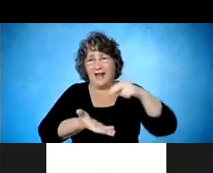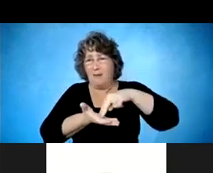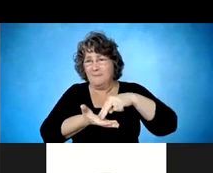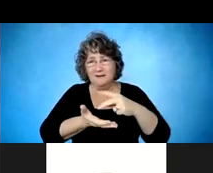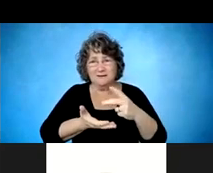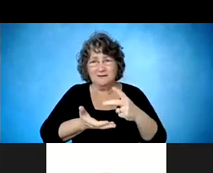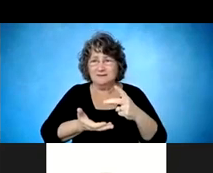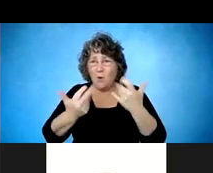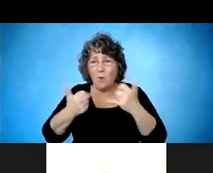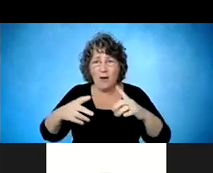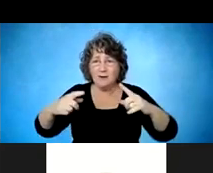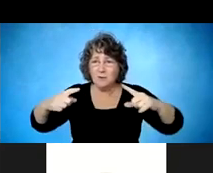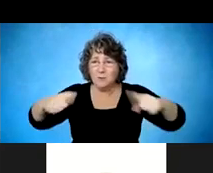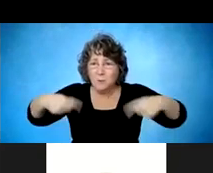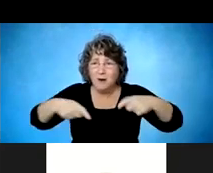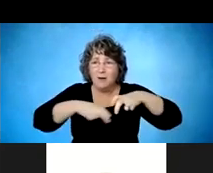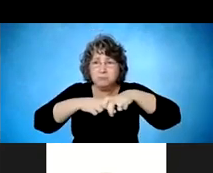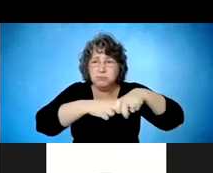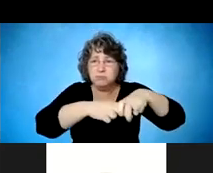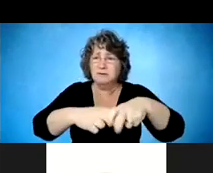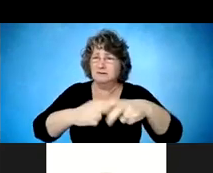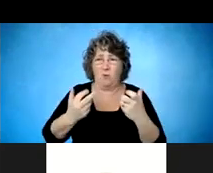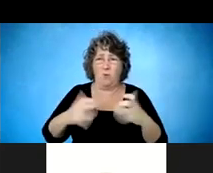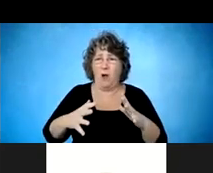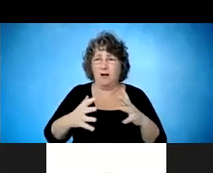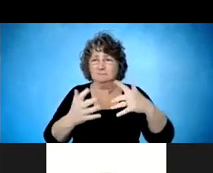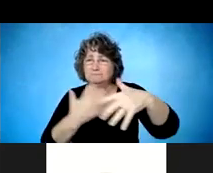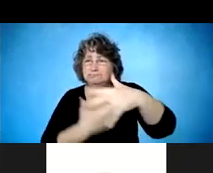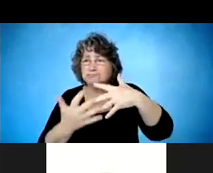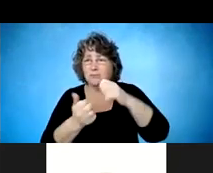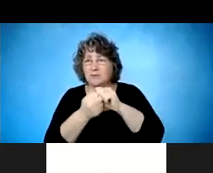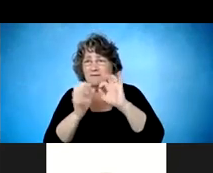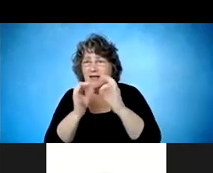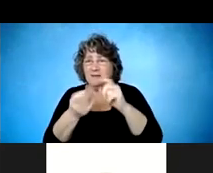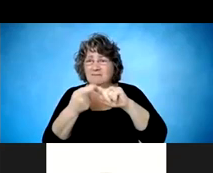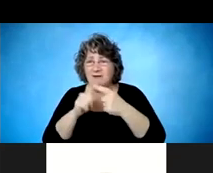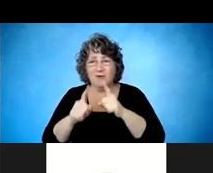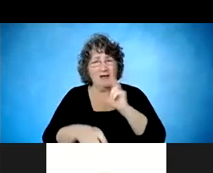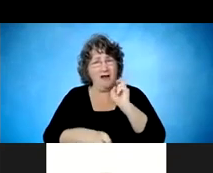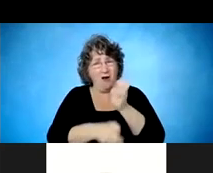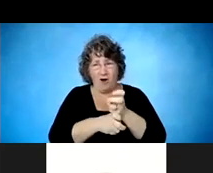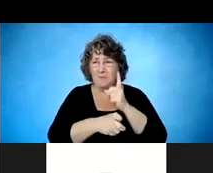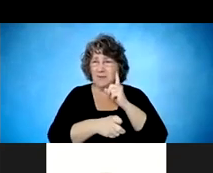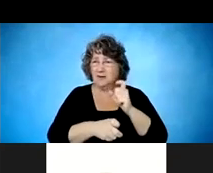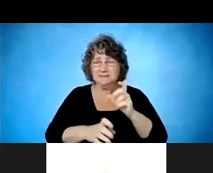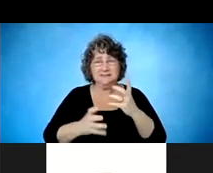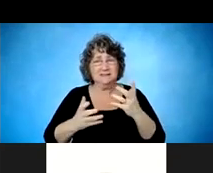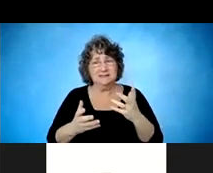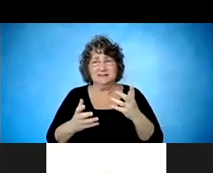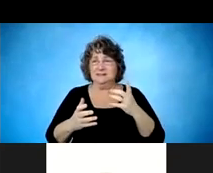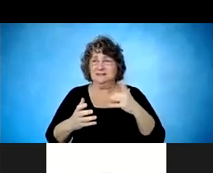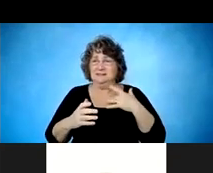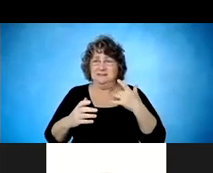wheelchair, and to do things, spend time with their family, their friends, their community activities, and certainly going back to work.